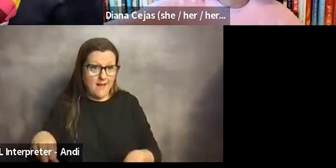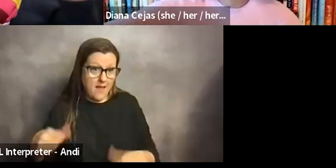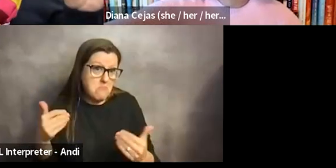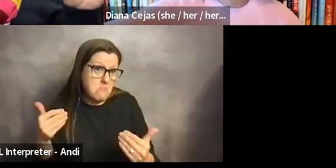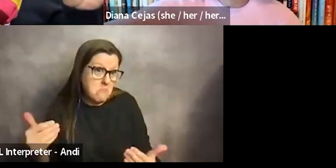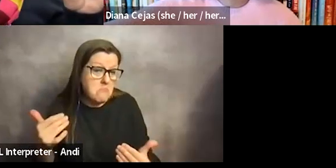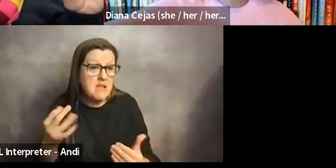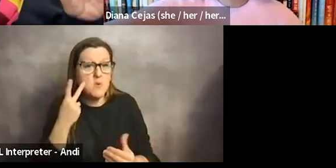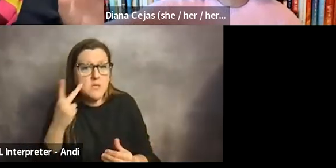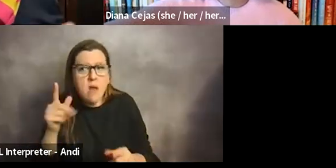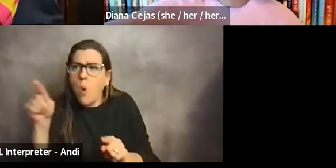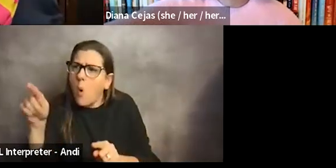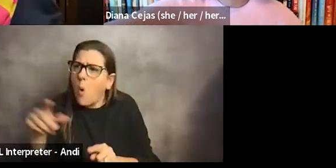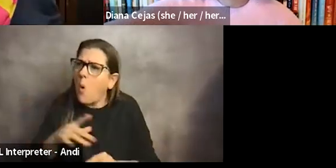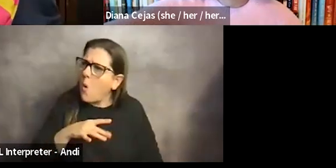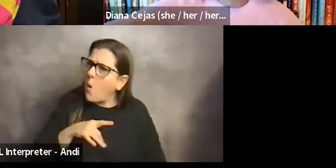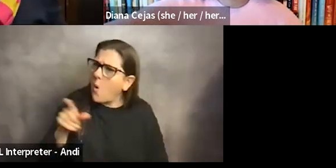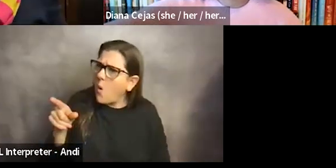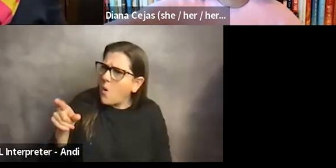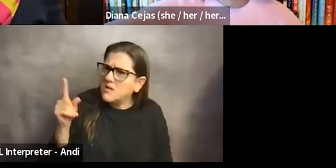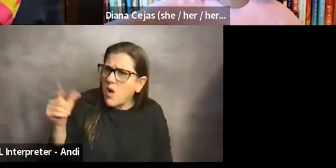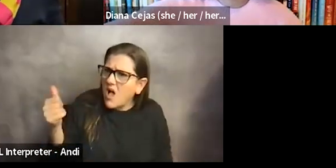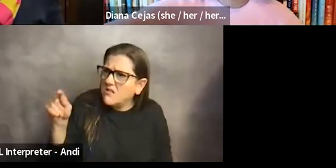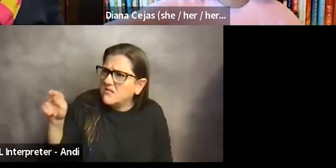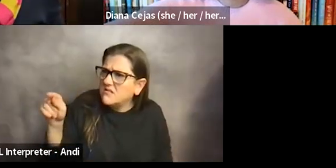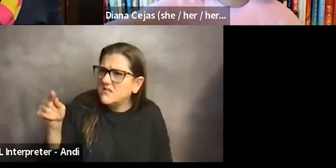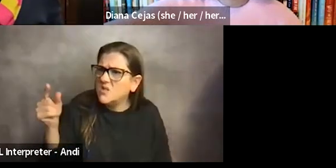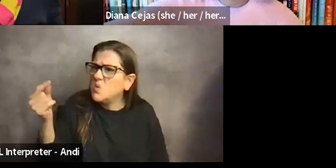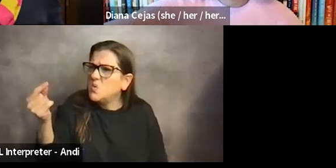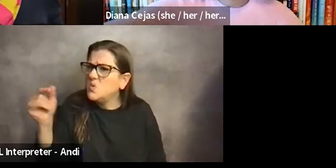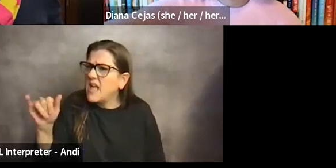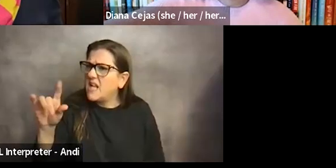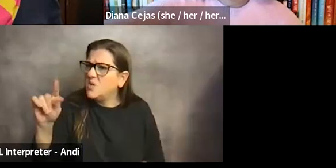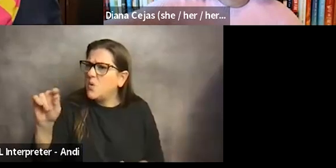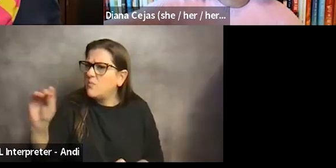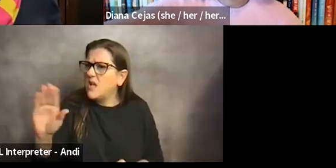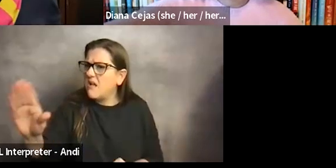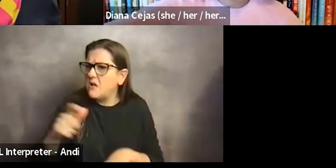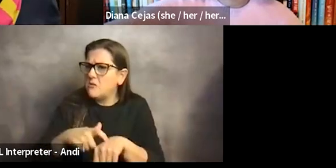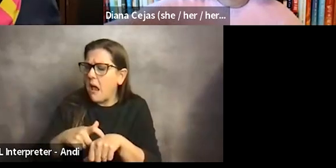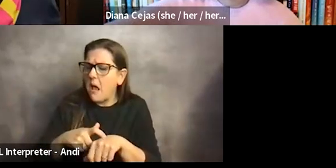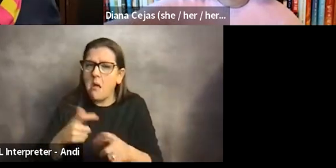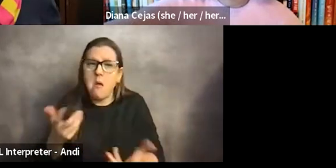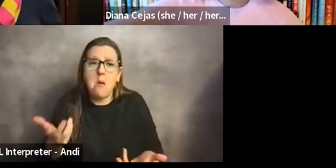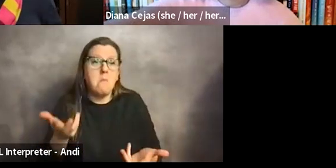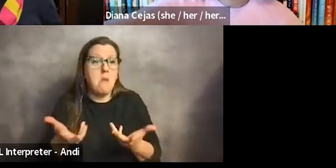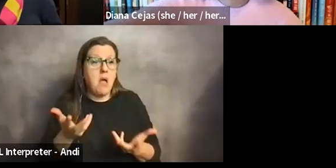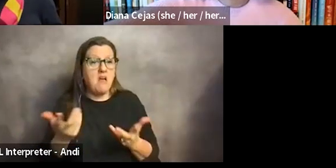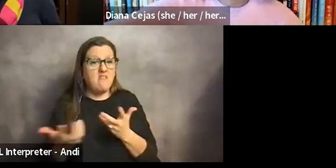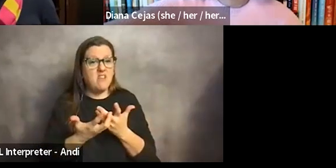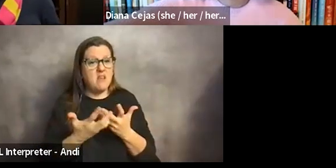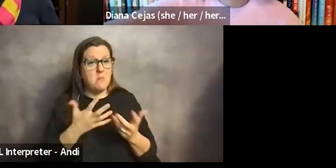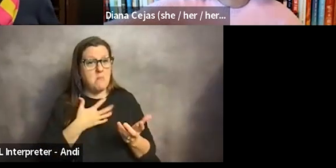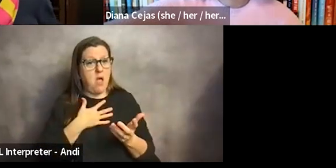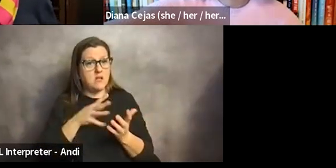things that other people are doing that maybe others are only doing at 20% of their time, I think, uh, you know, if you show the